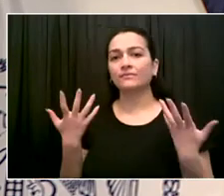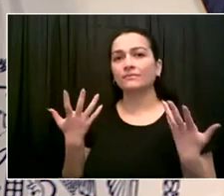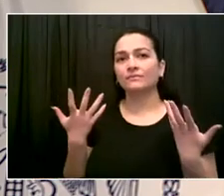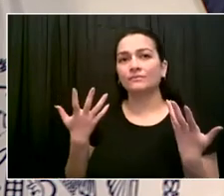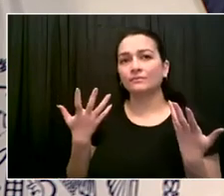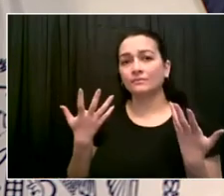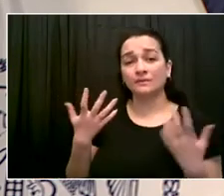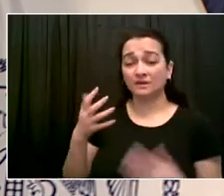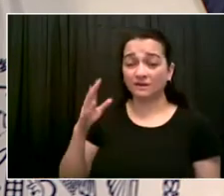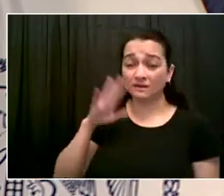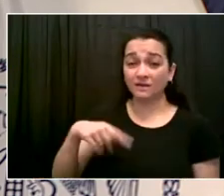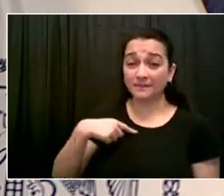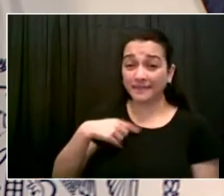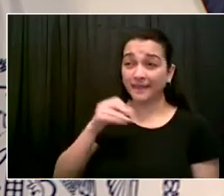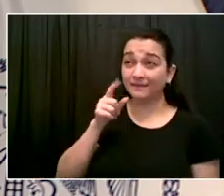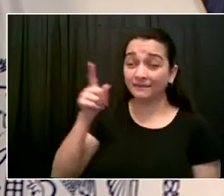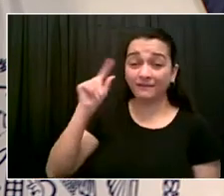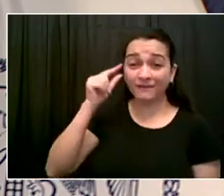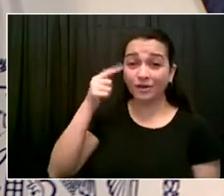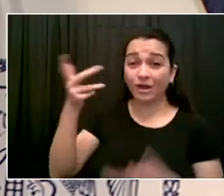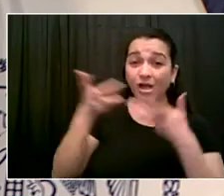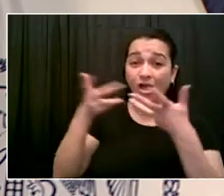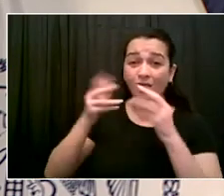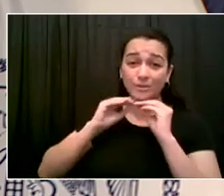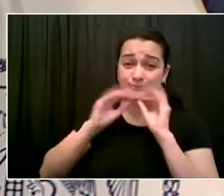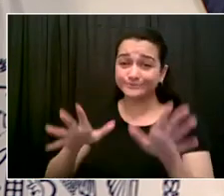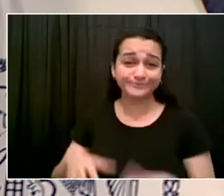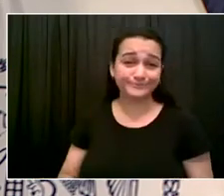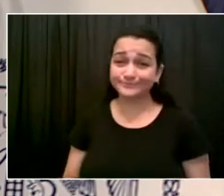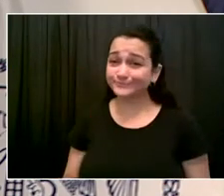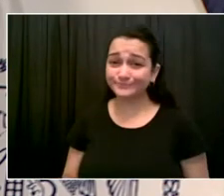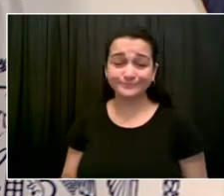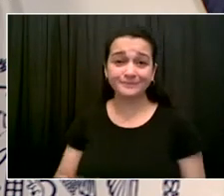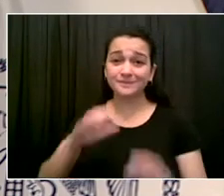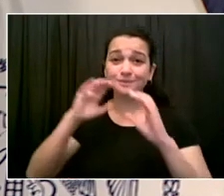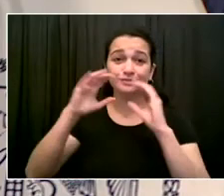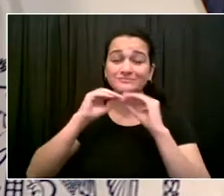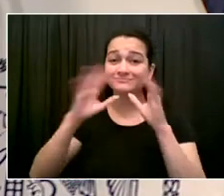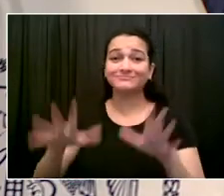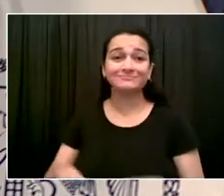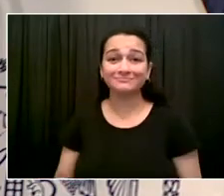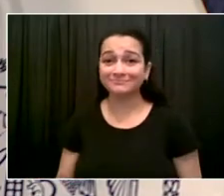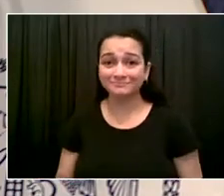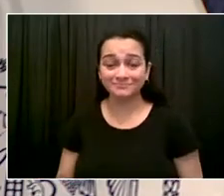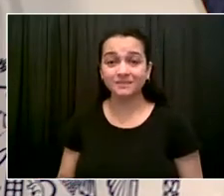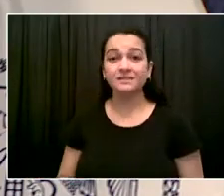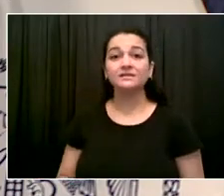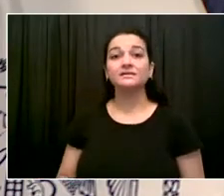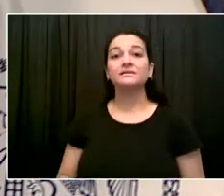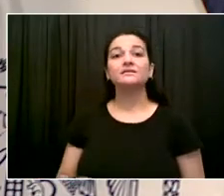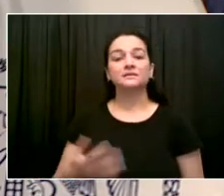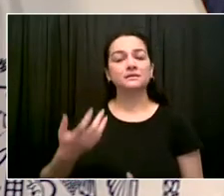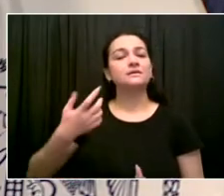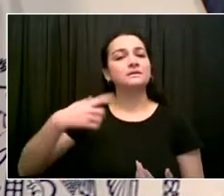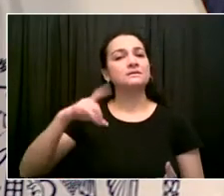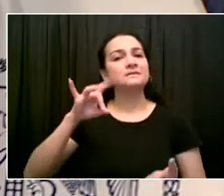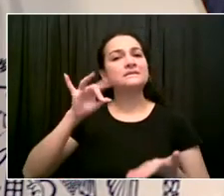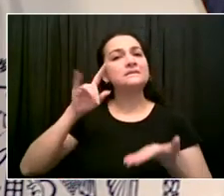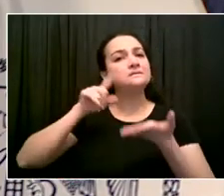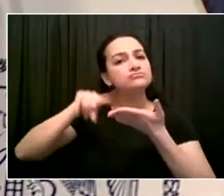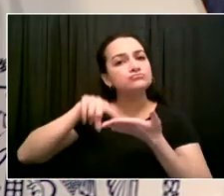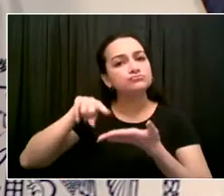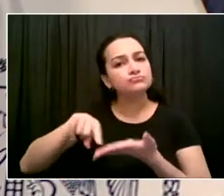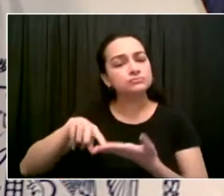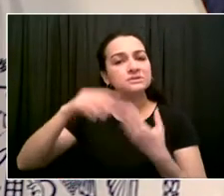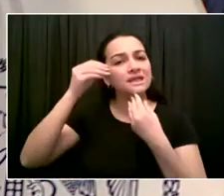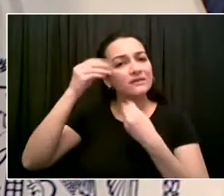You know, we're going to look at all the different inputs. We're going to listen to the different viewpoints. But most importantly, we're going to be led by the data and